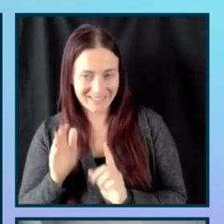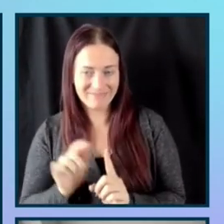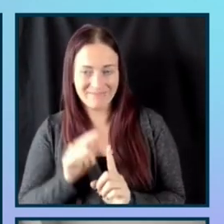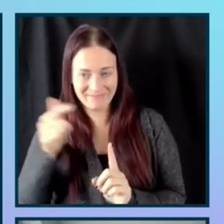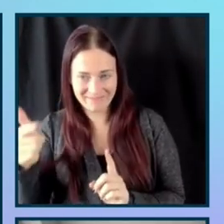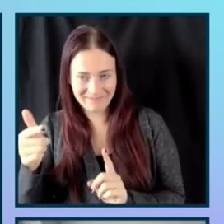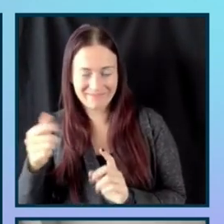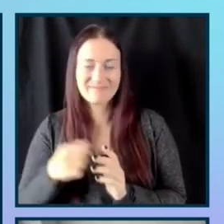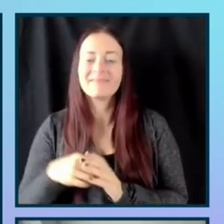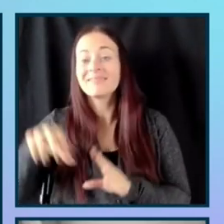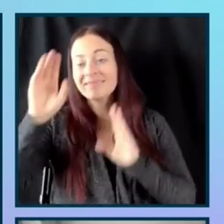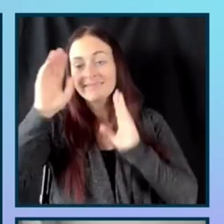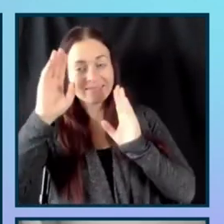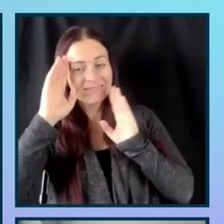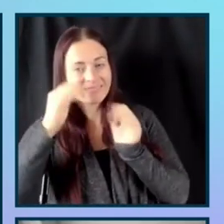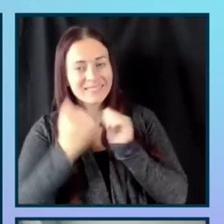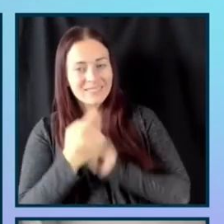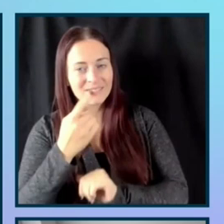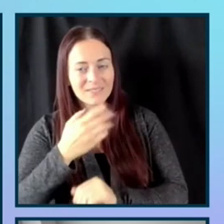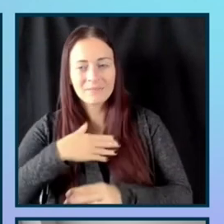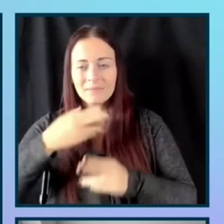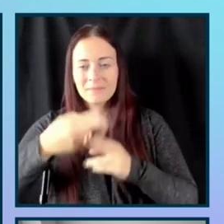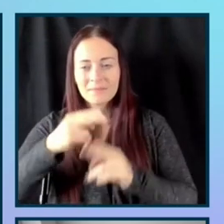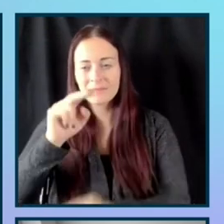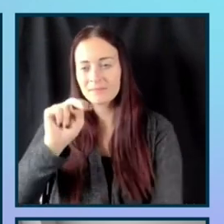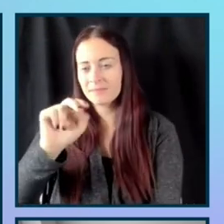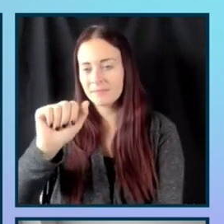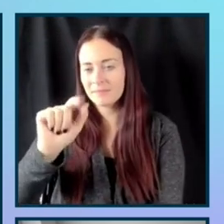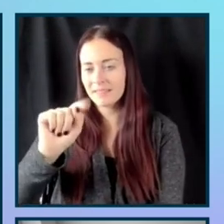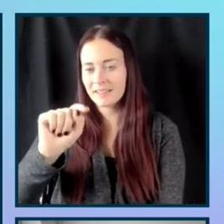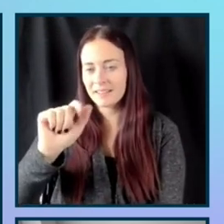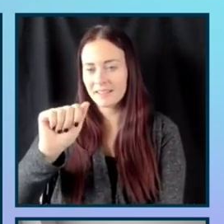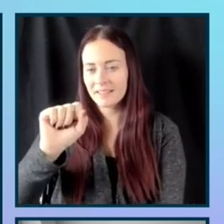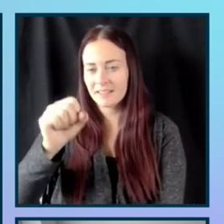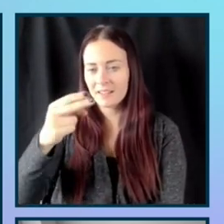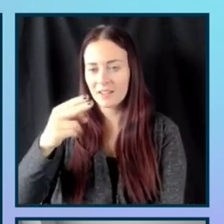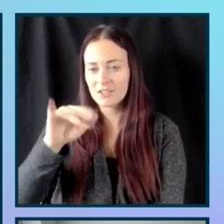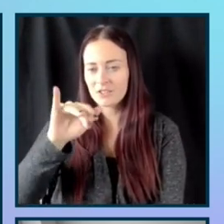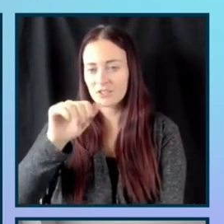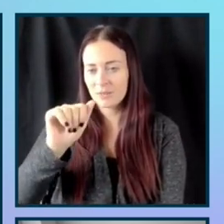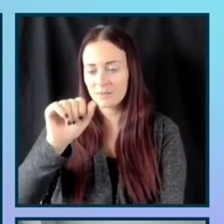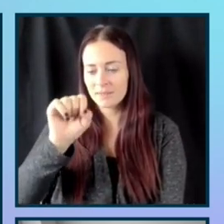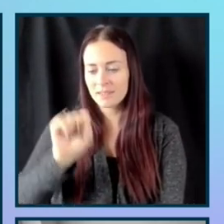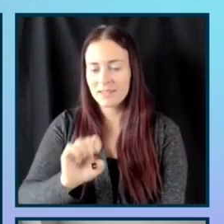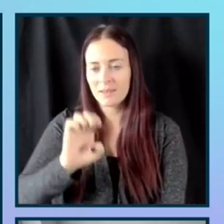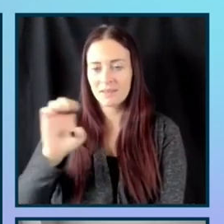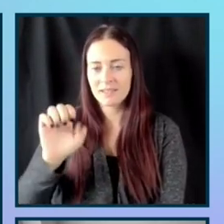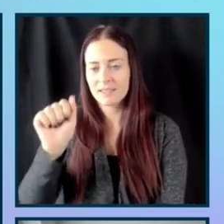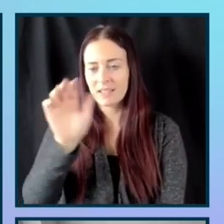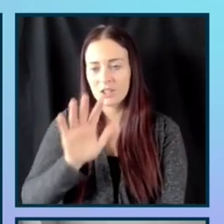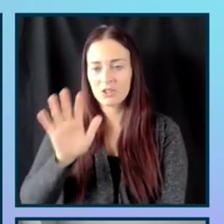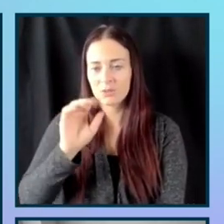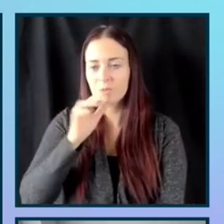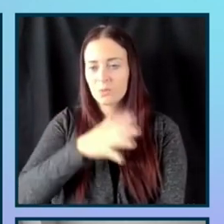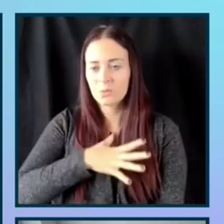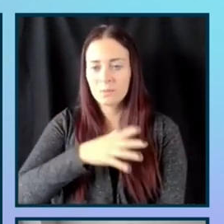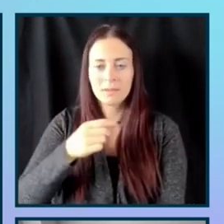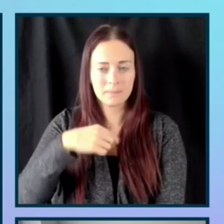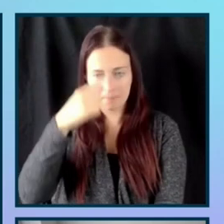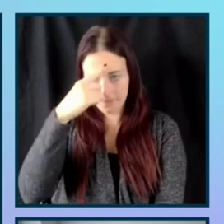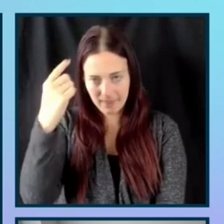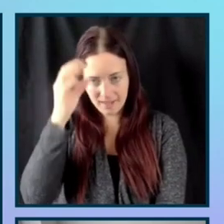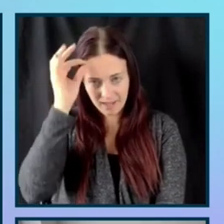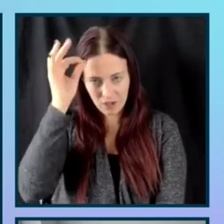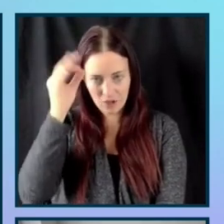Hi, everybody. My name is Natasha. I am a Southeast Asian woman with black hair, and